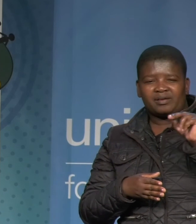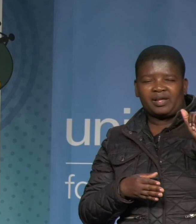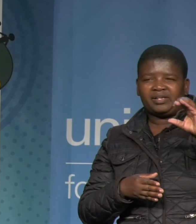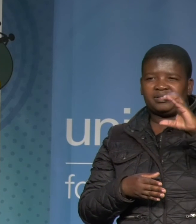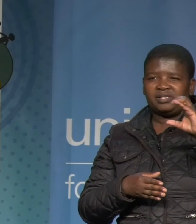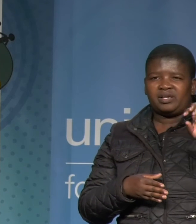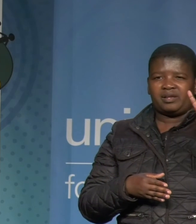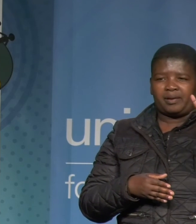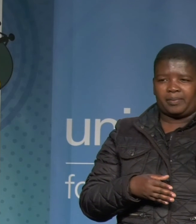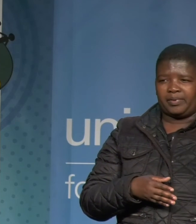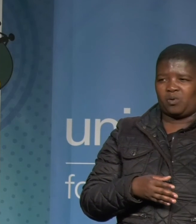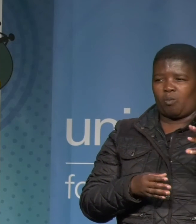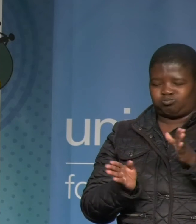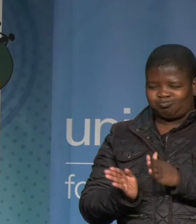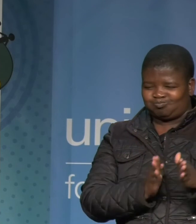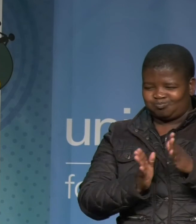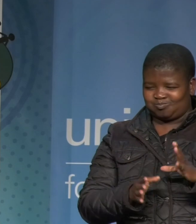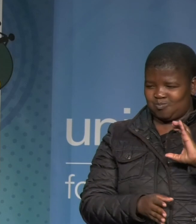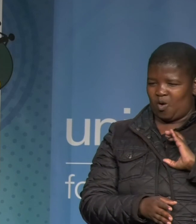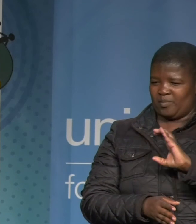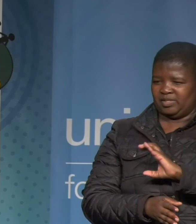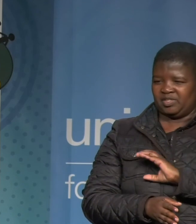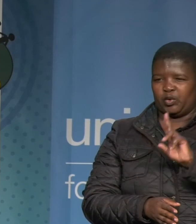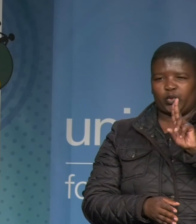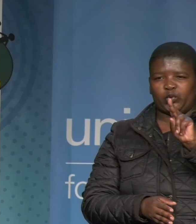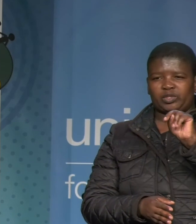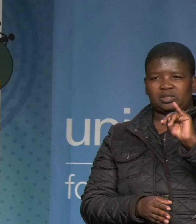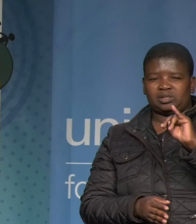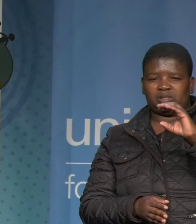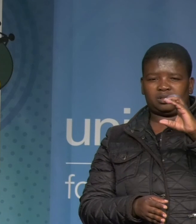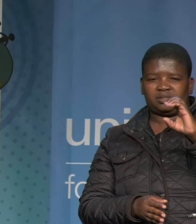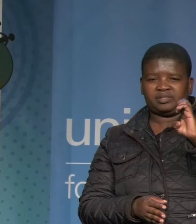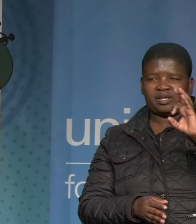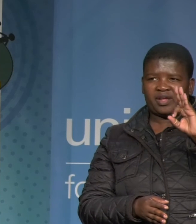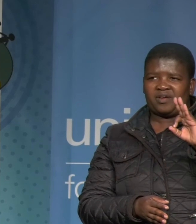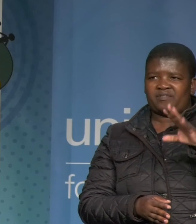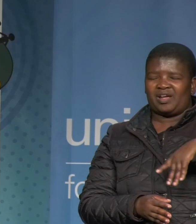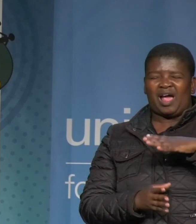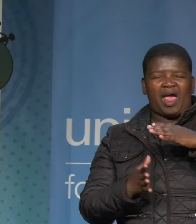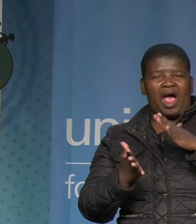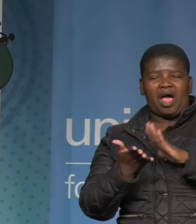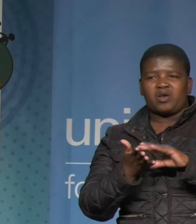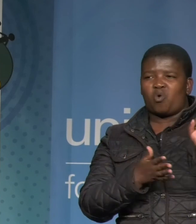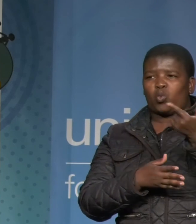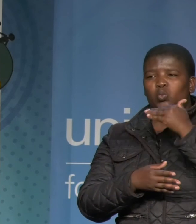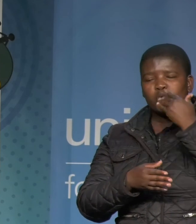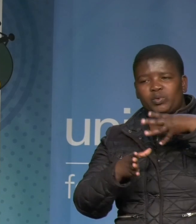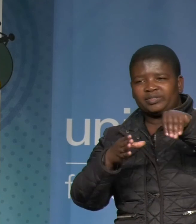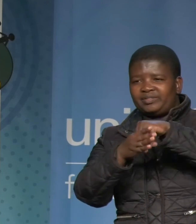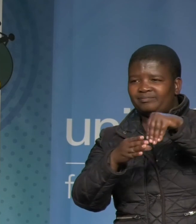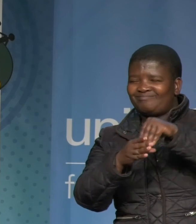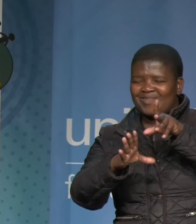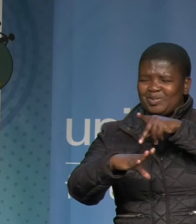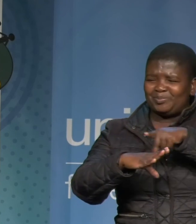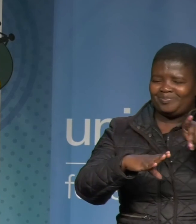the Organizing Committee, UNICEF, VICE Africa, and everybody else that was involved in the planning